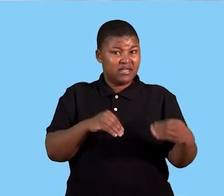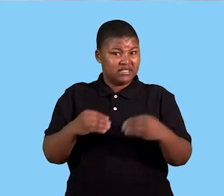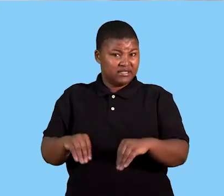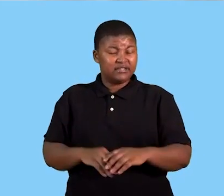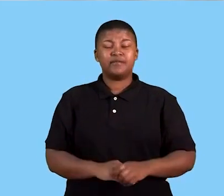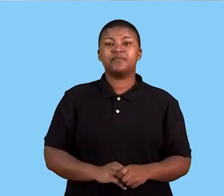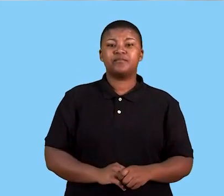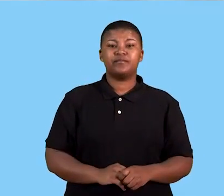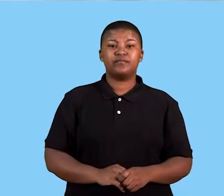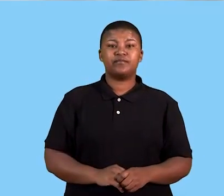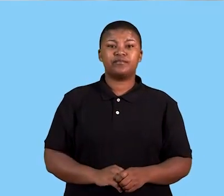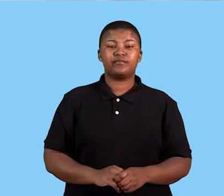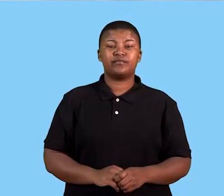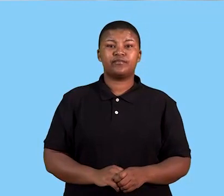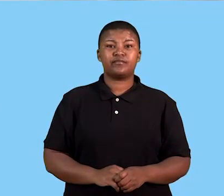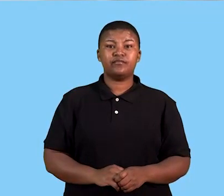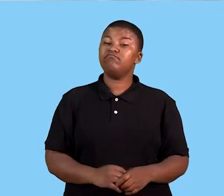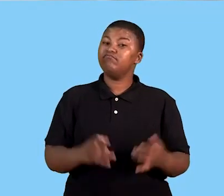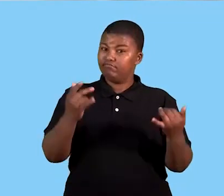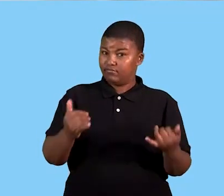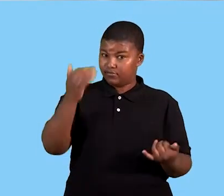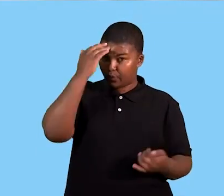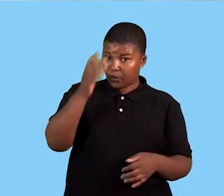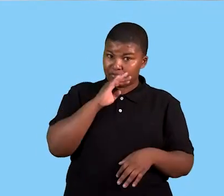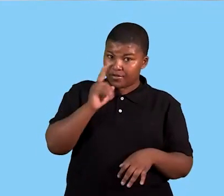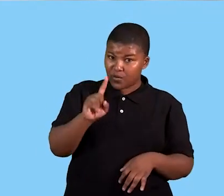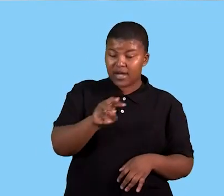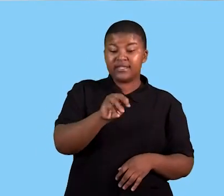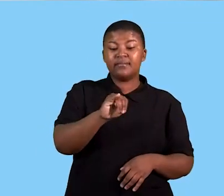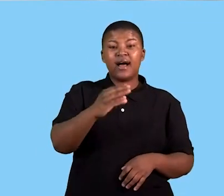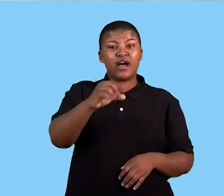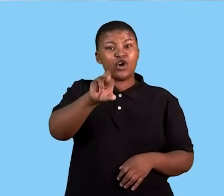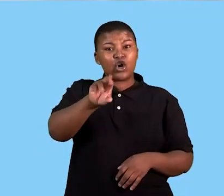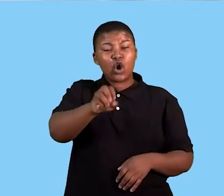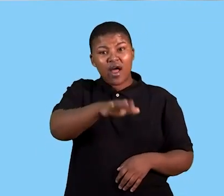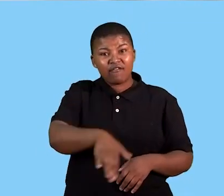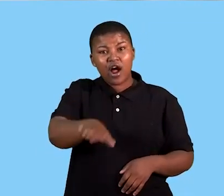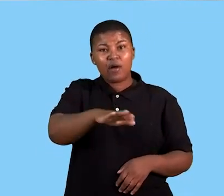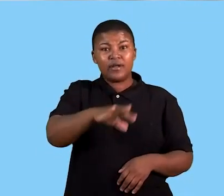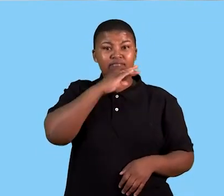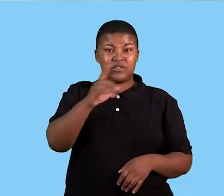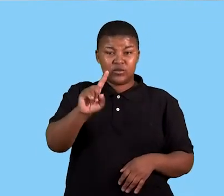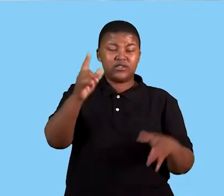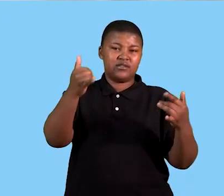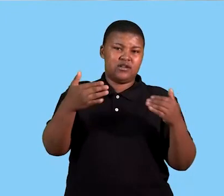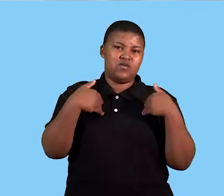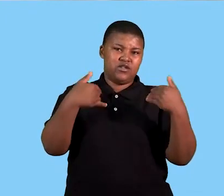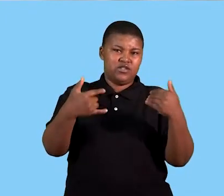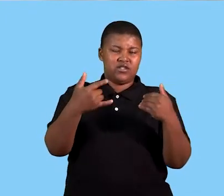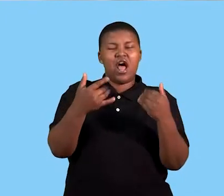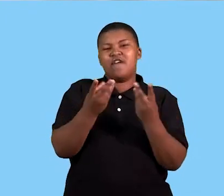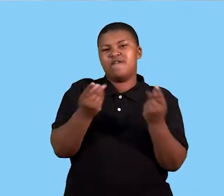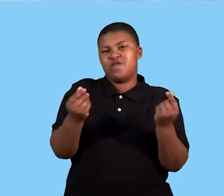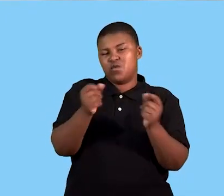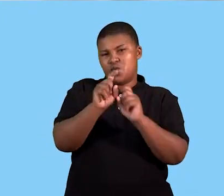environment. So now that we know the definition or the meaning of the micro environment, let's start